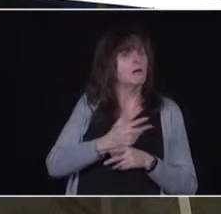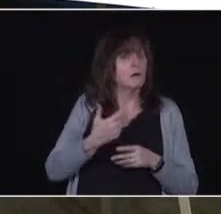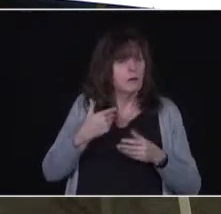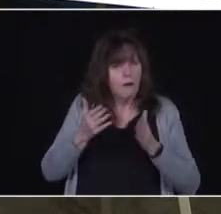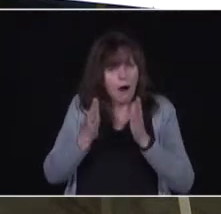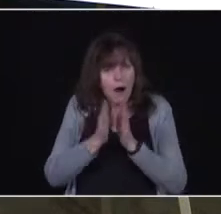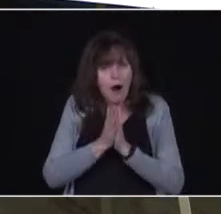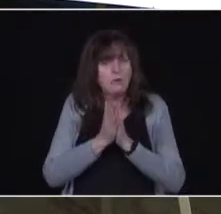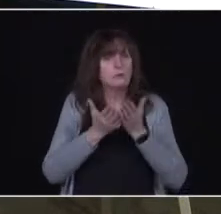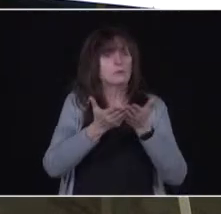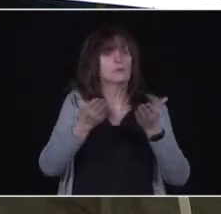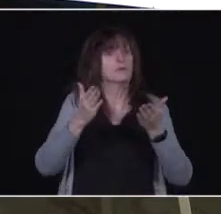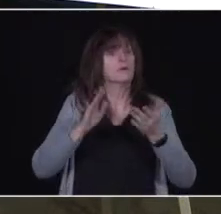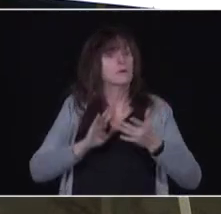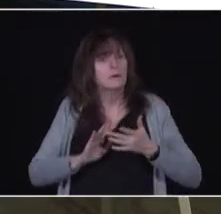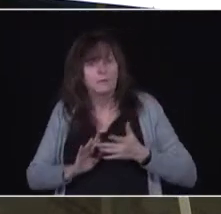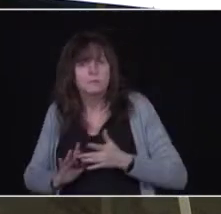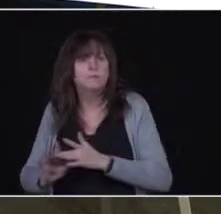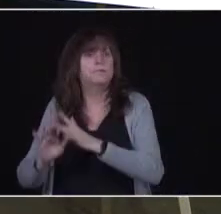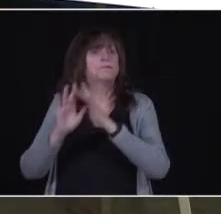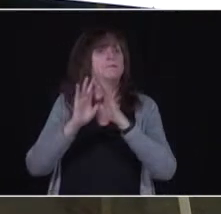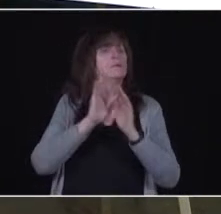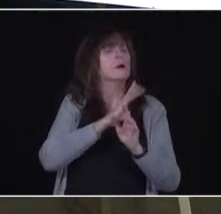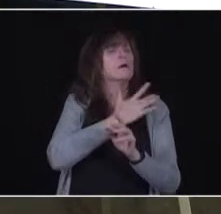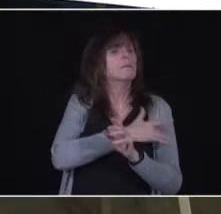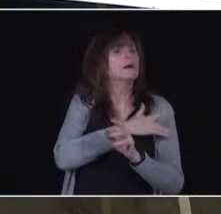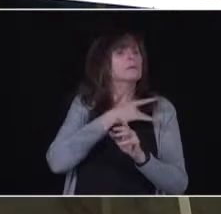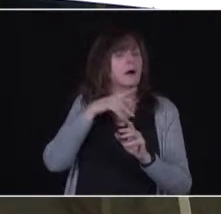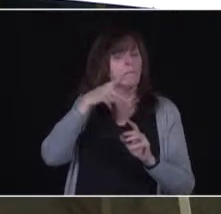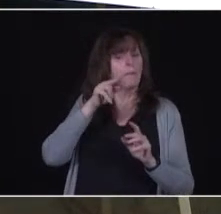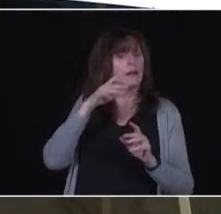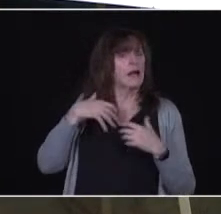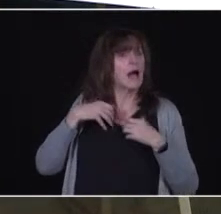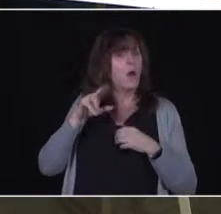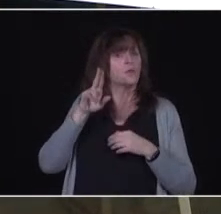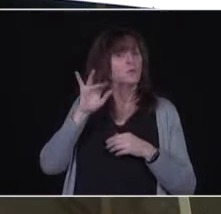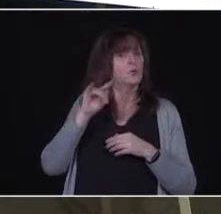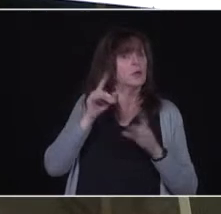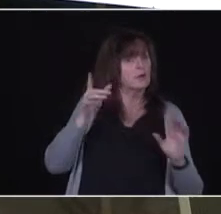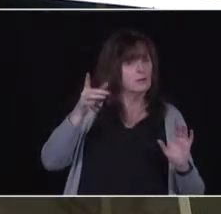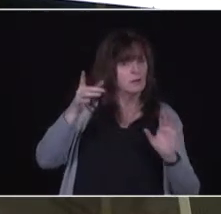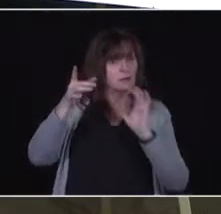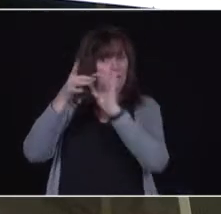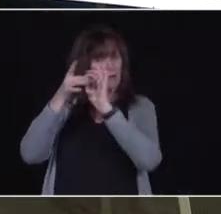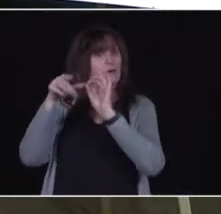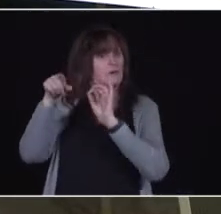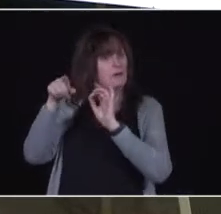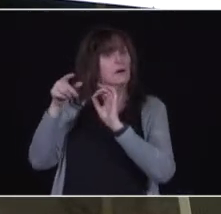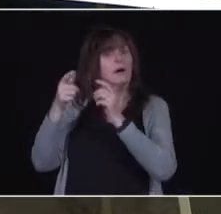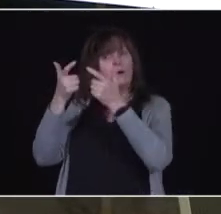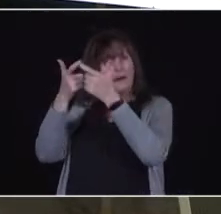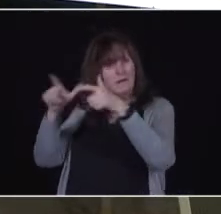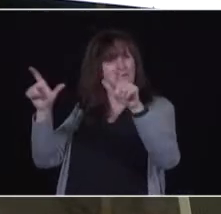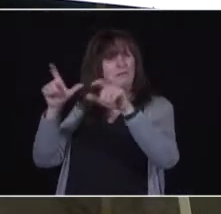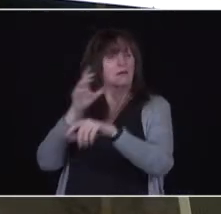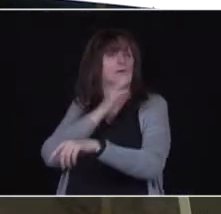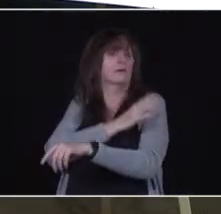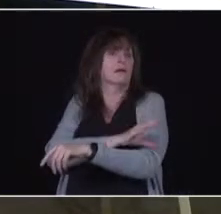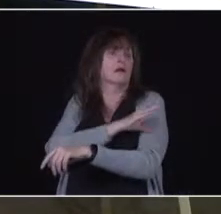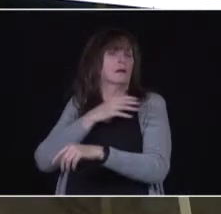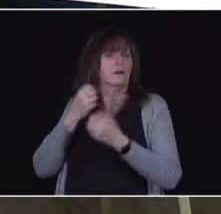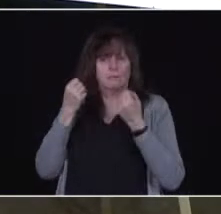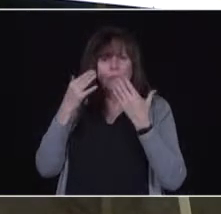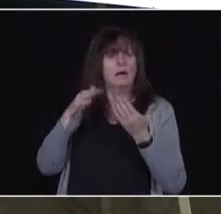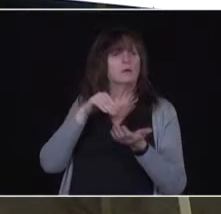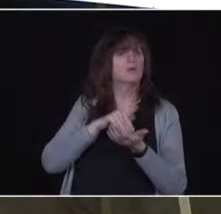public health unit, to become part of a vaccination clinic with that public health unit, and many of them are already doing that, and then have your patients